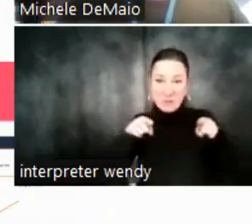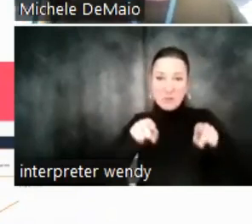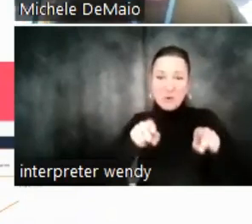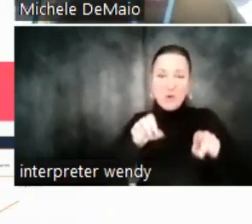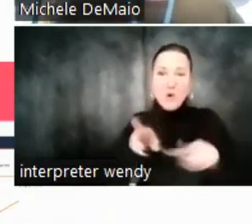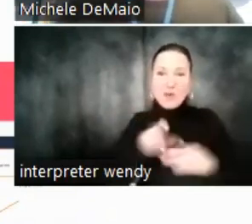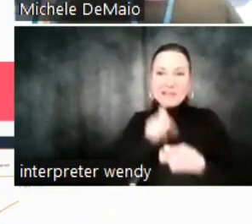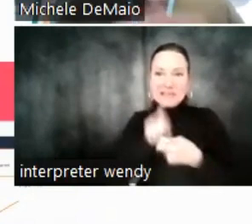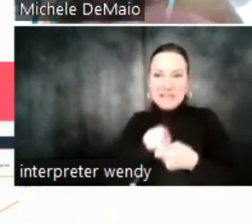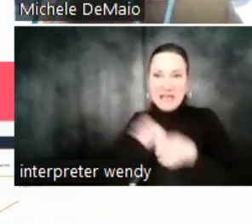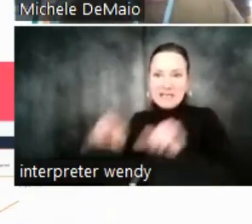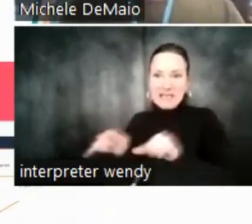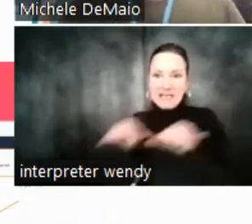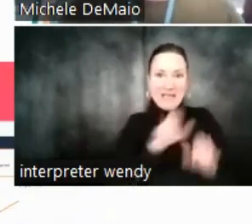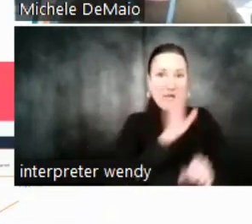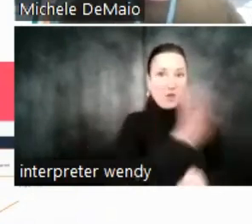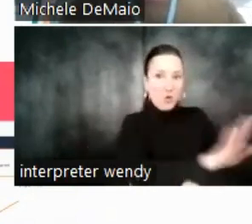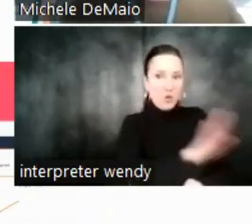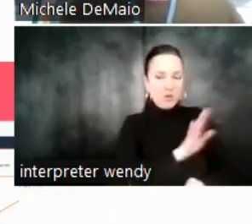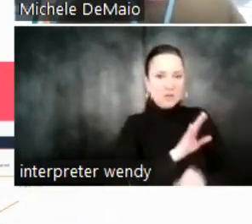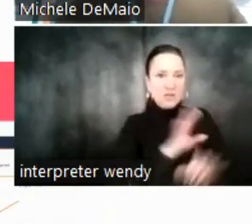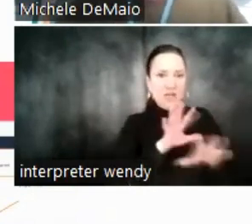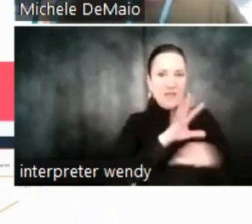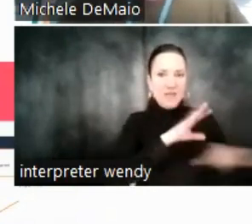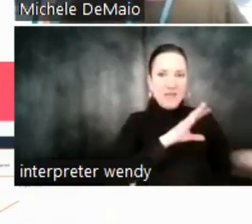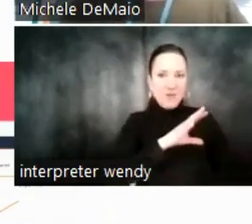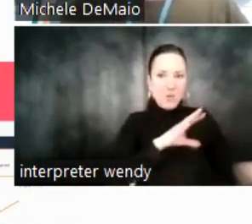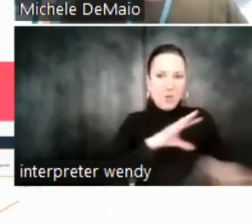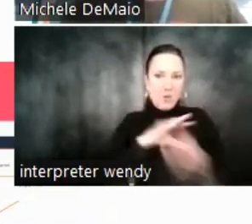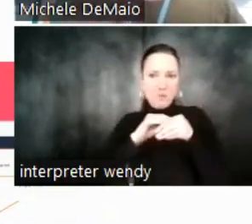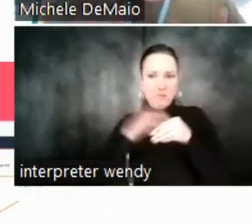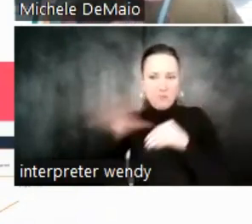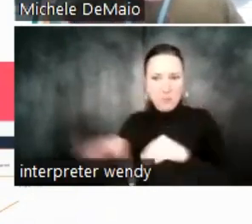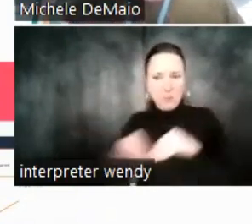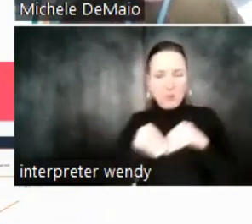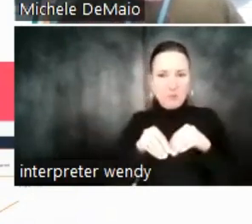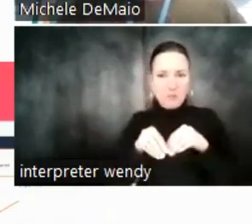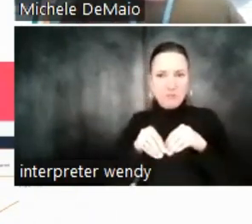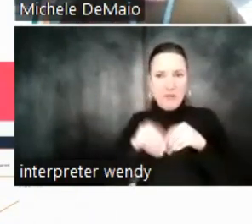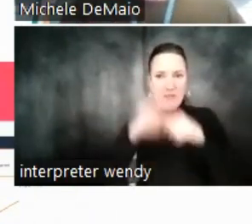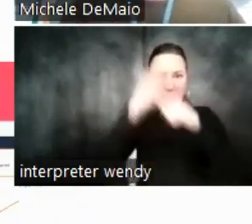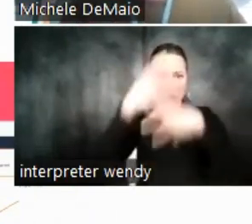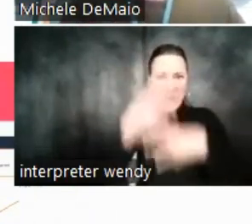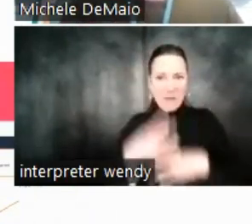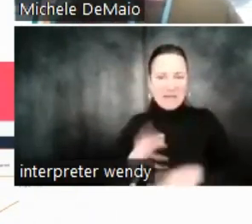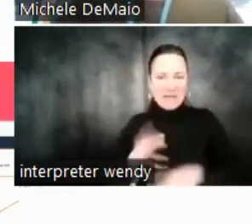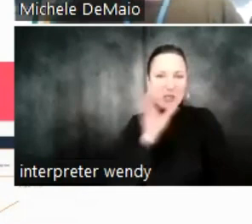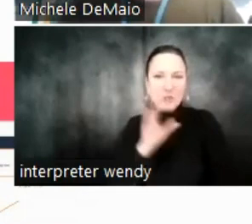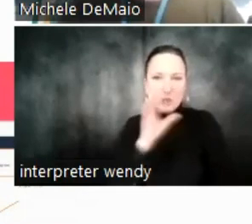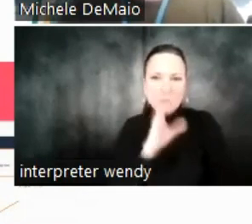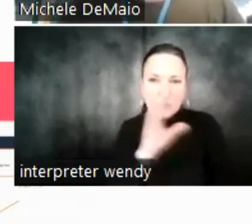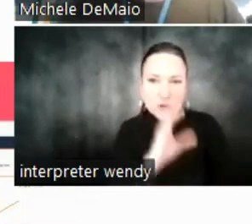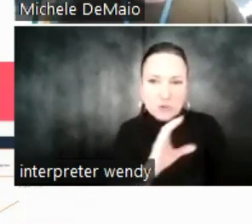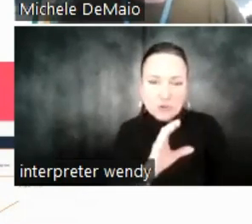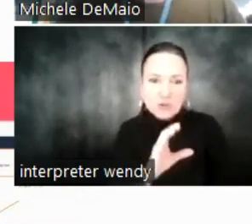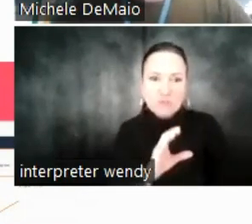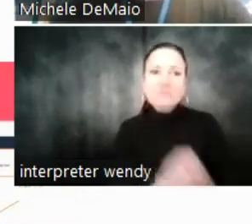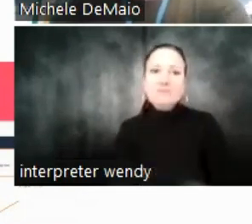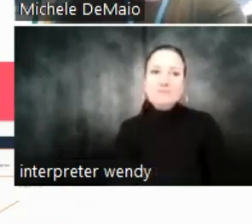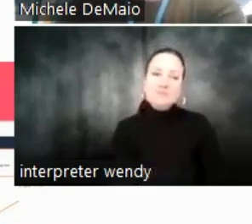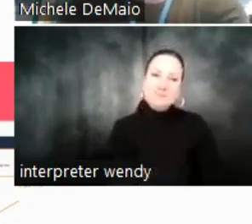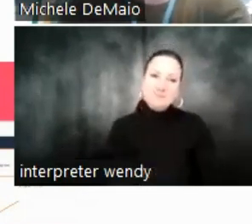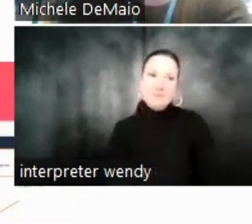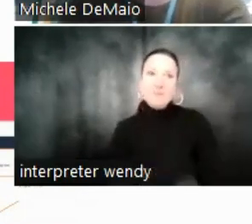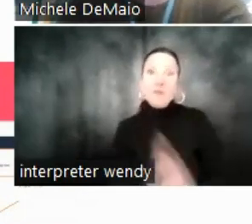And each of these products, each of these ad types solves each one of those, one of those solutions in order to find those customers and bring them to make a purchase.